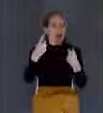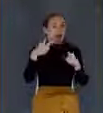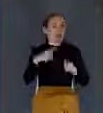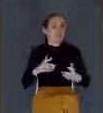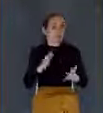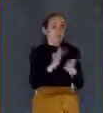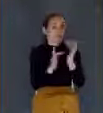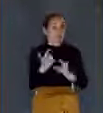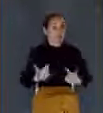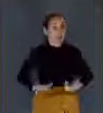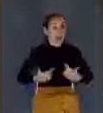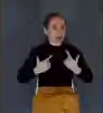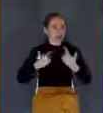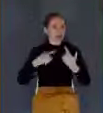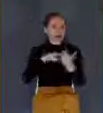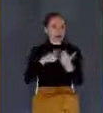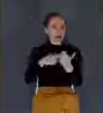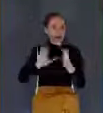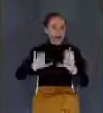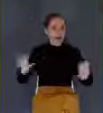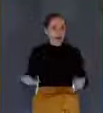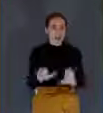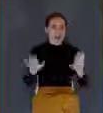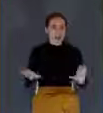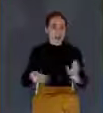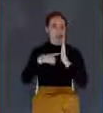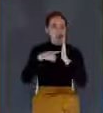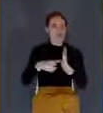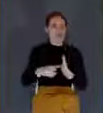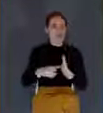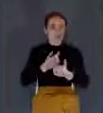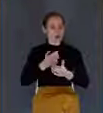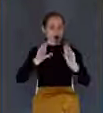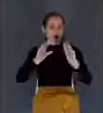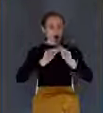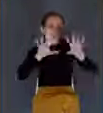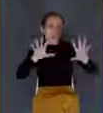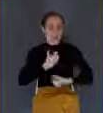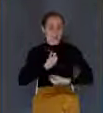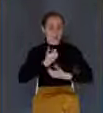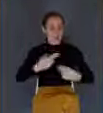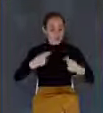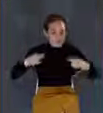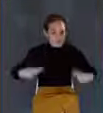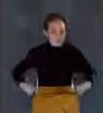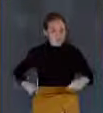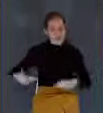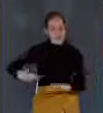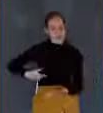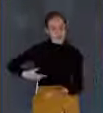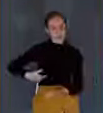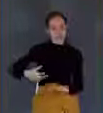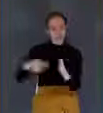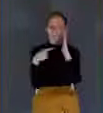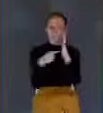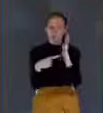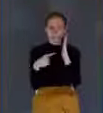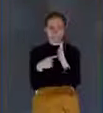something that was a clear expression of his human nature, not the divine, but the human. For example,